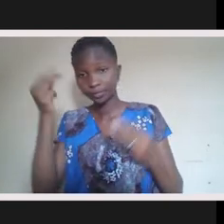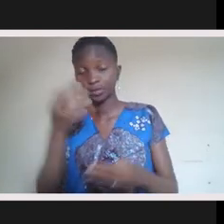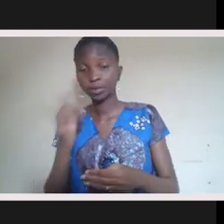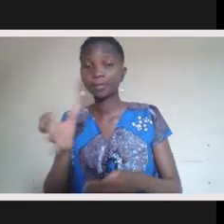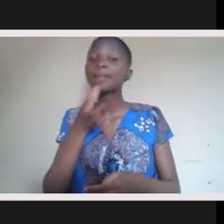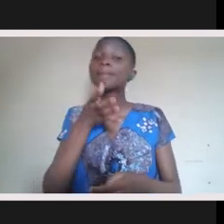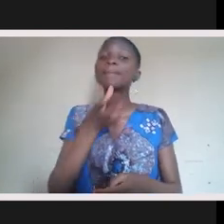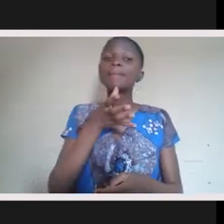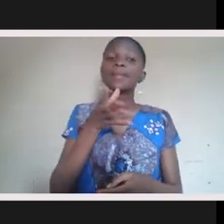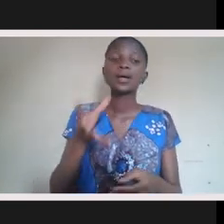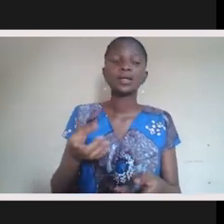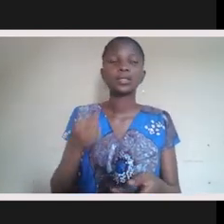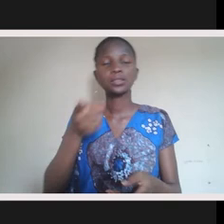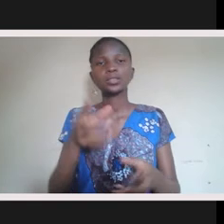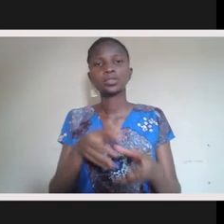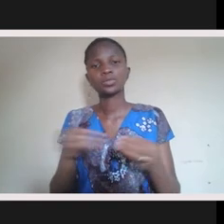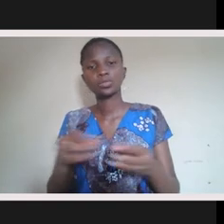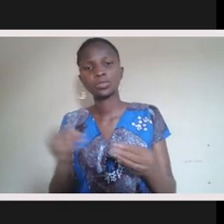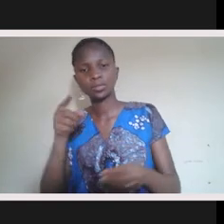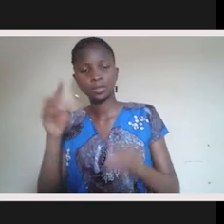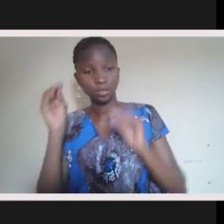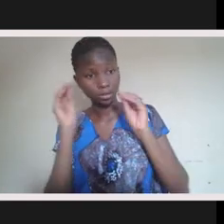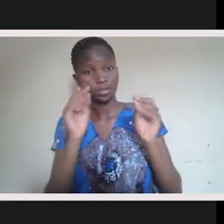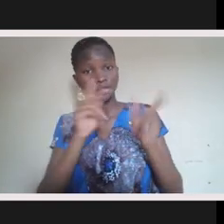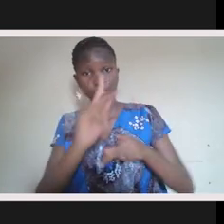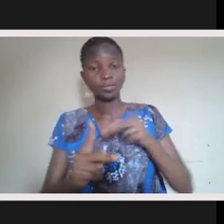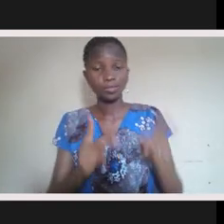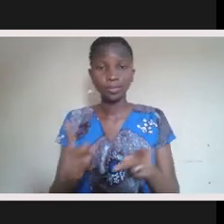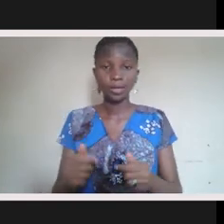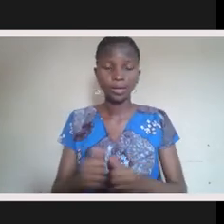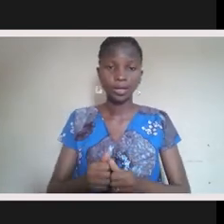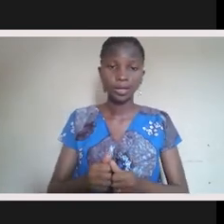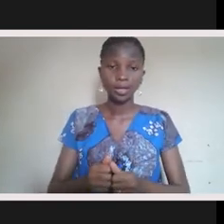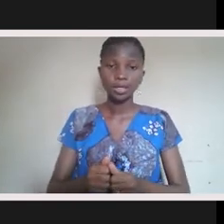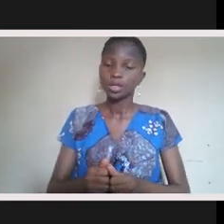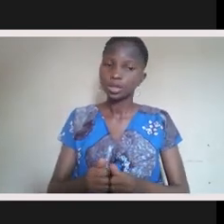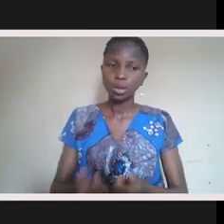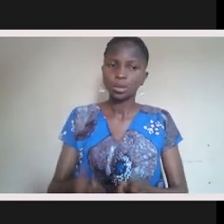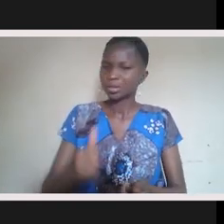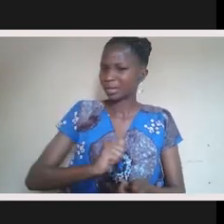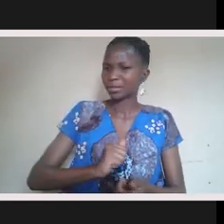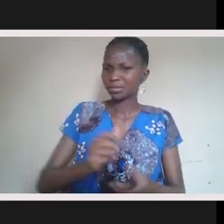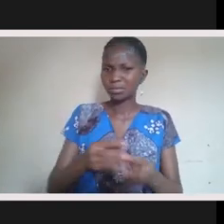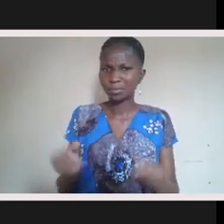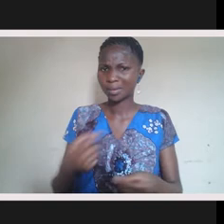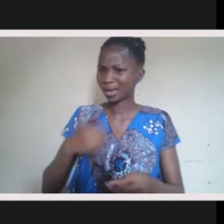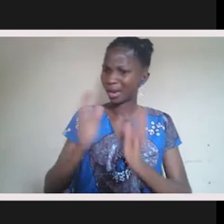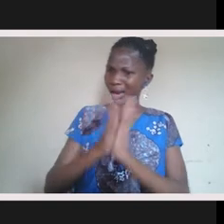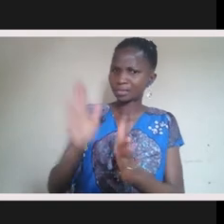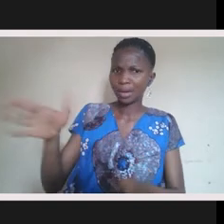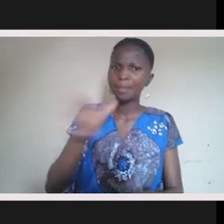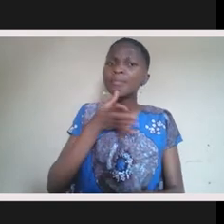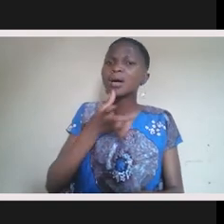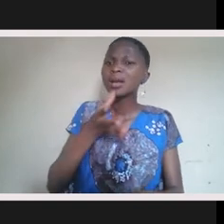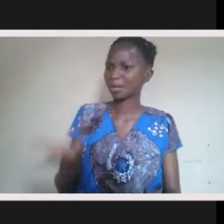educator, you know, and I, as a little girl, I would say, mom, like, why are you sound white when you talk to the,